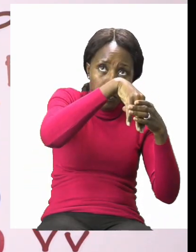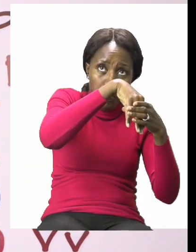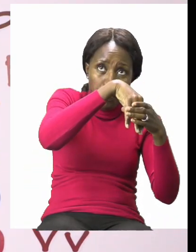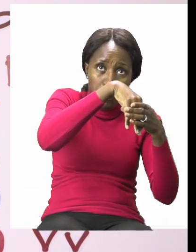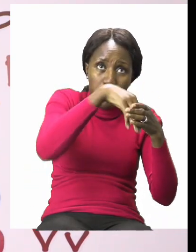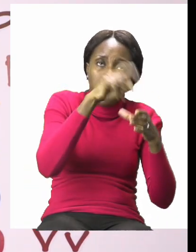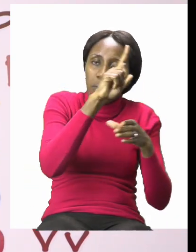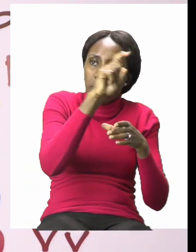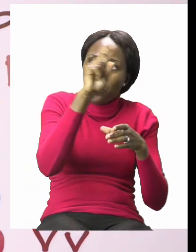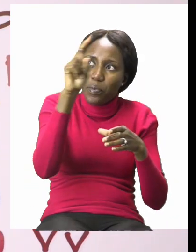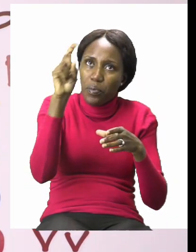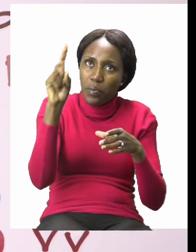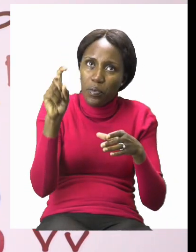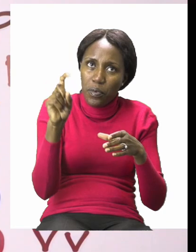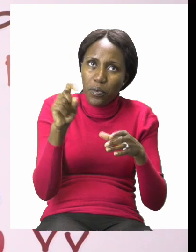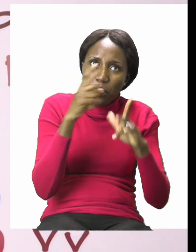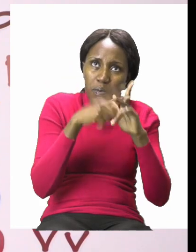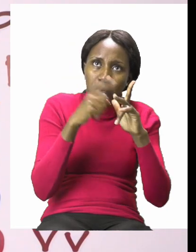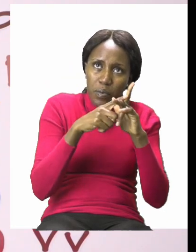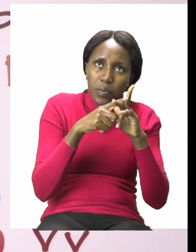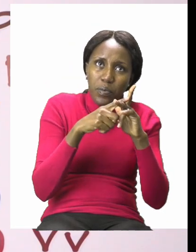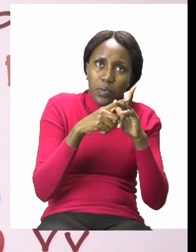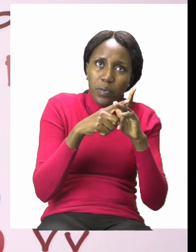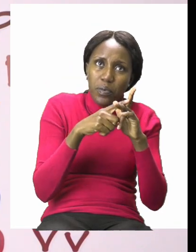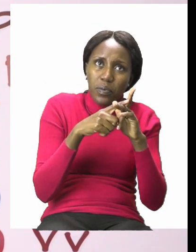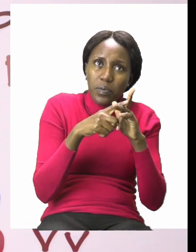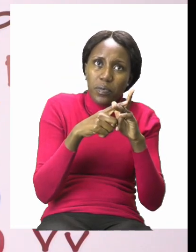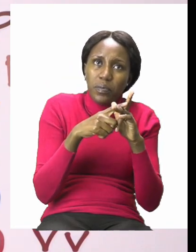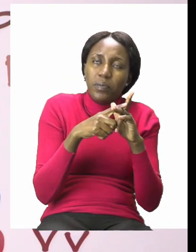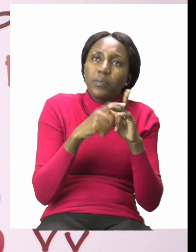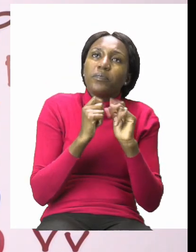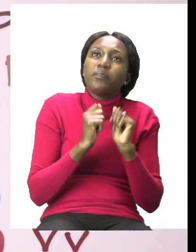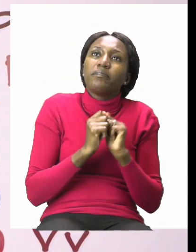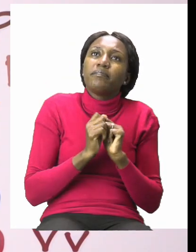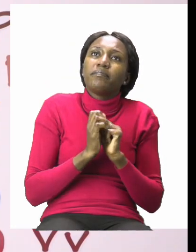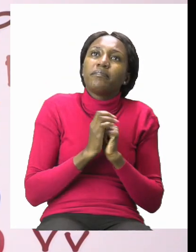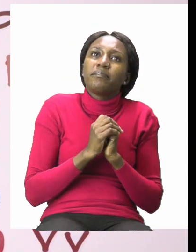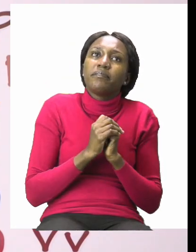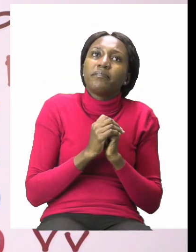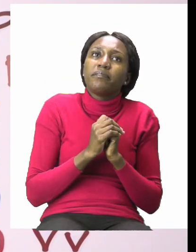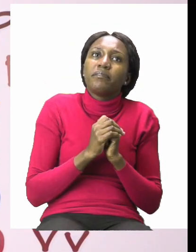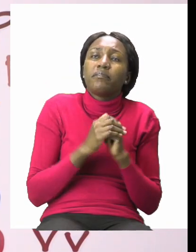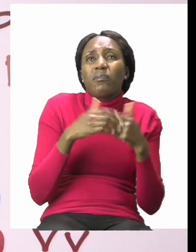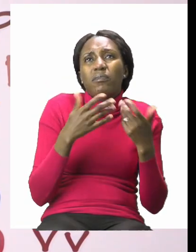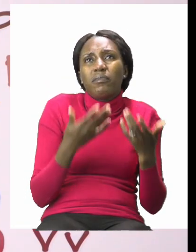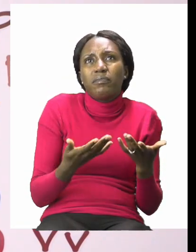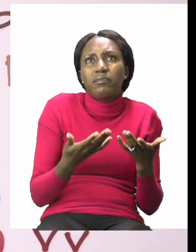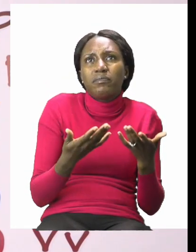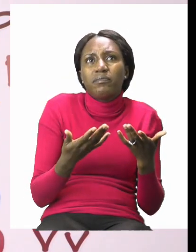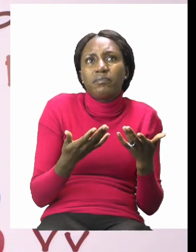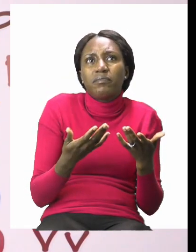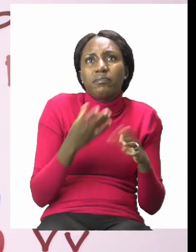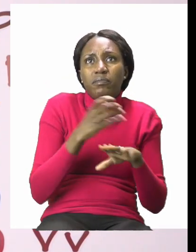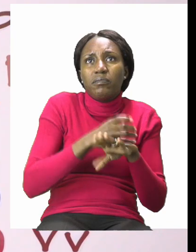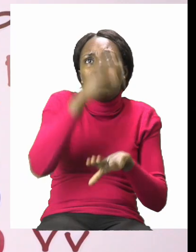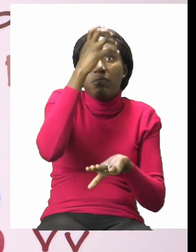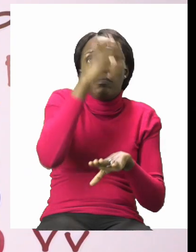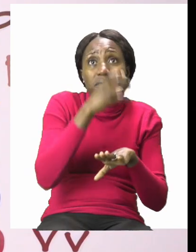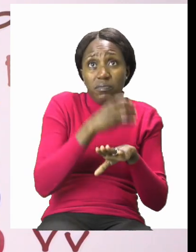and we spray on the windows using this bottle. Or, this bottle can also be